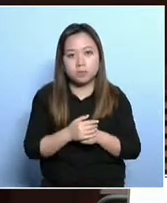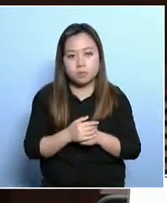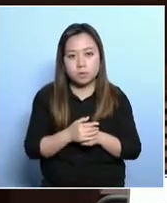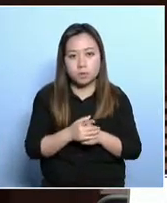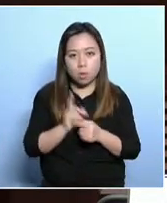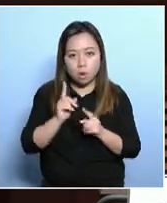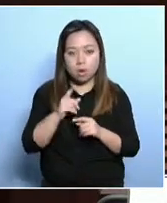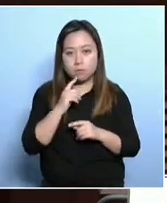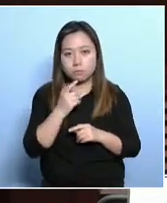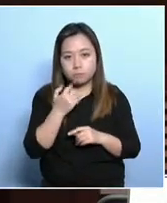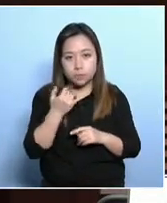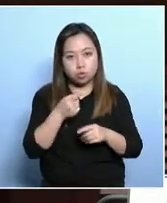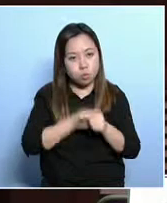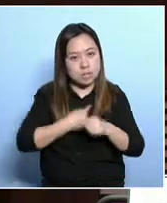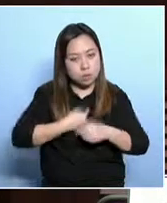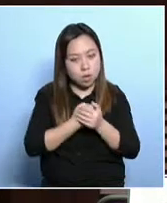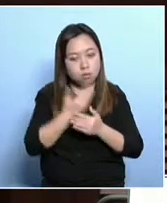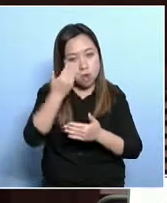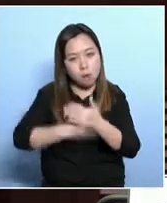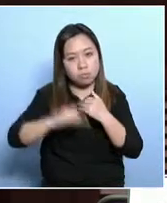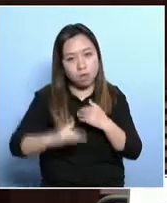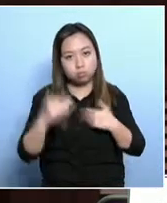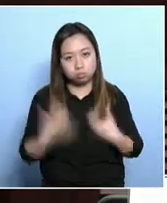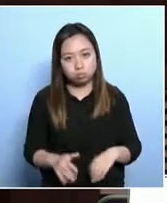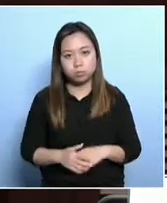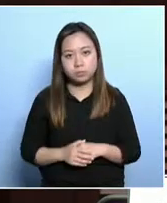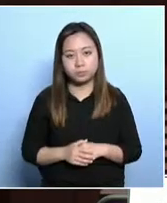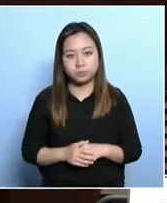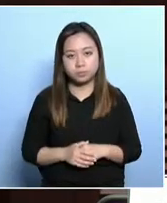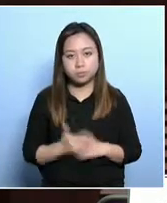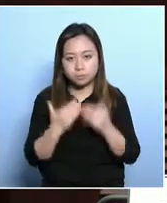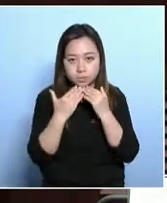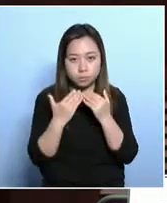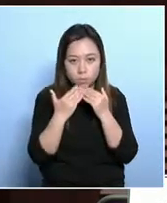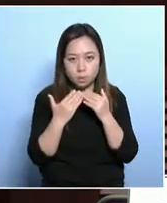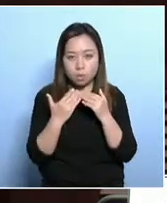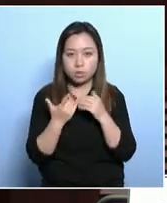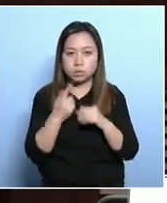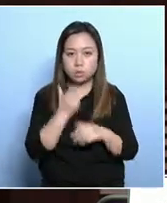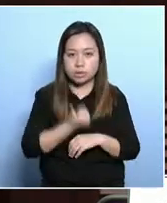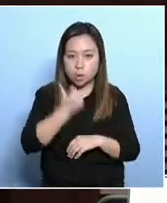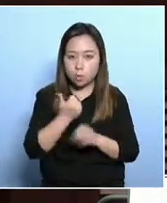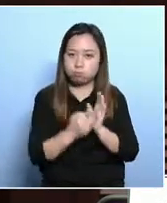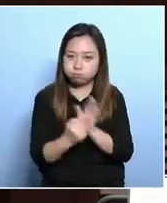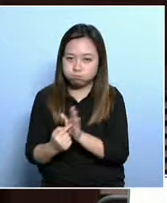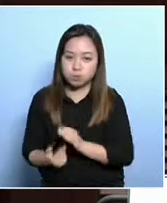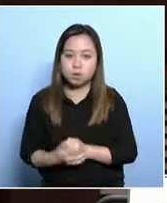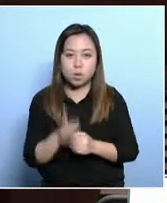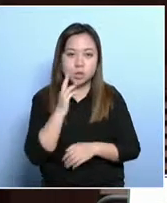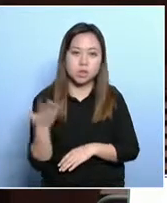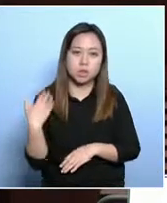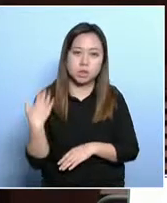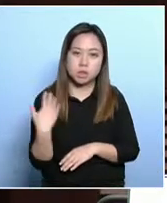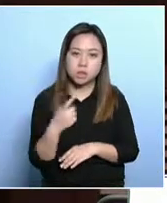offer to a greater extent to EM, such as